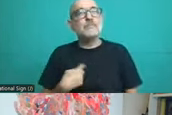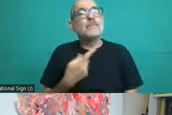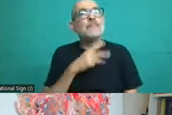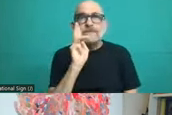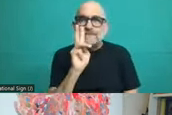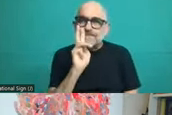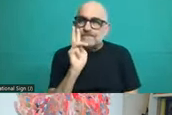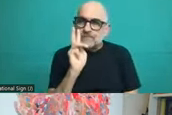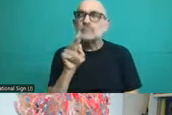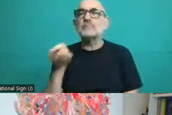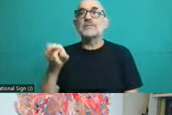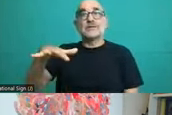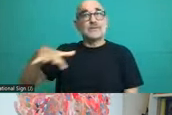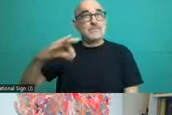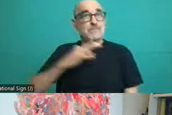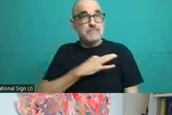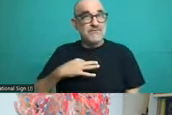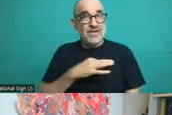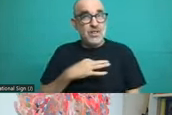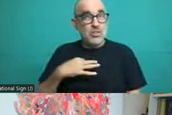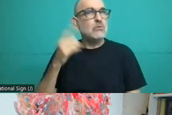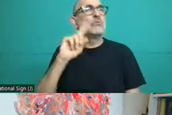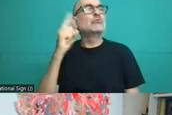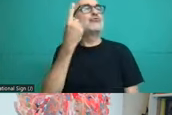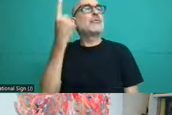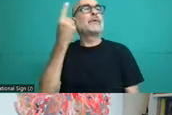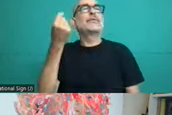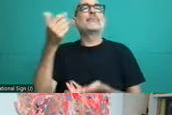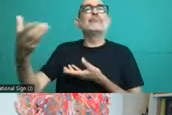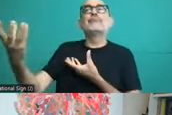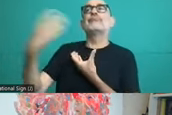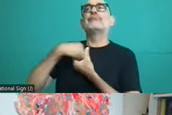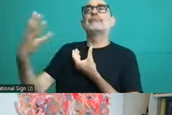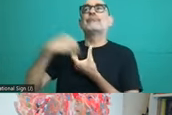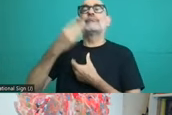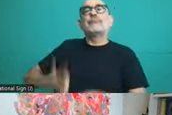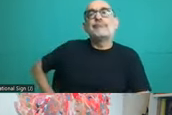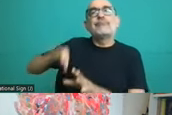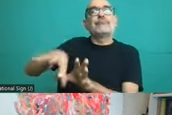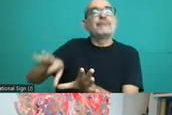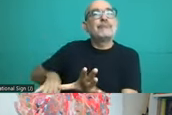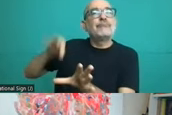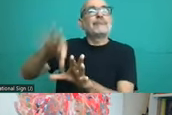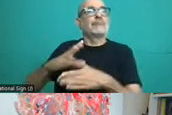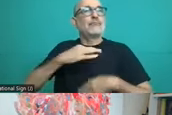contributions. These are what we typically know as private resources, but also